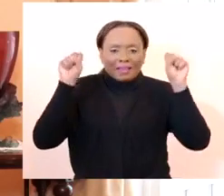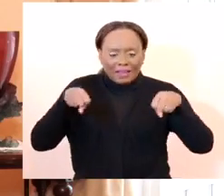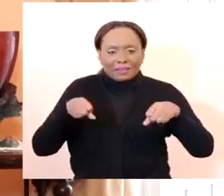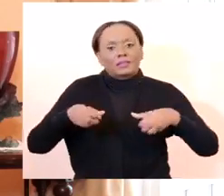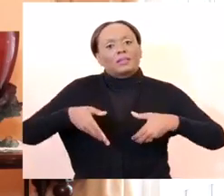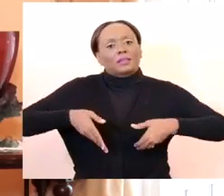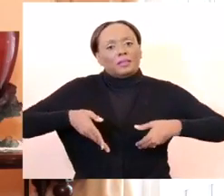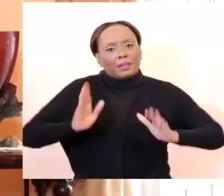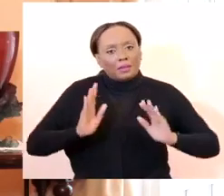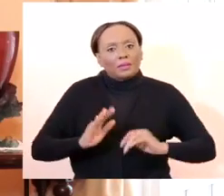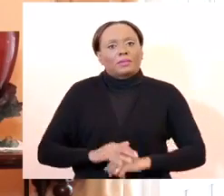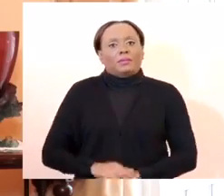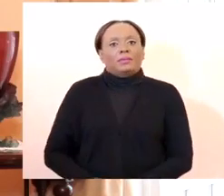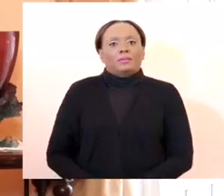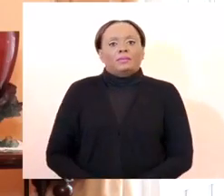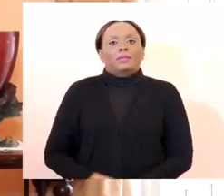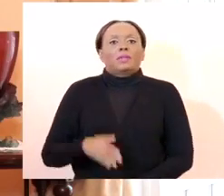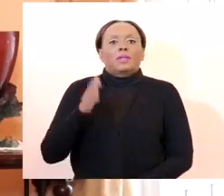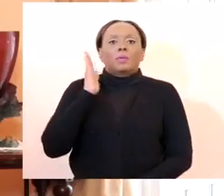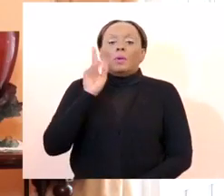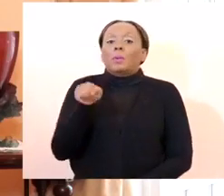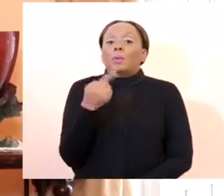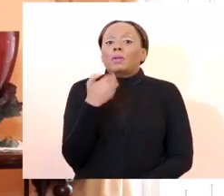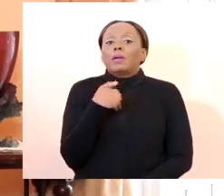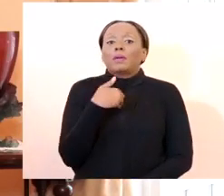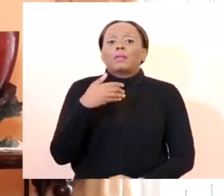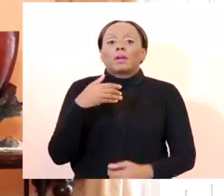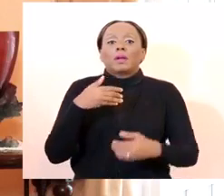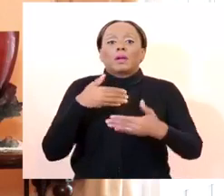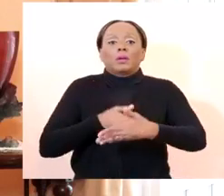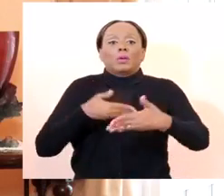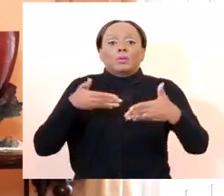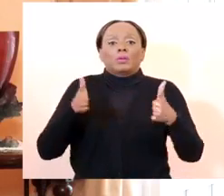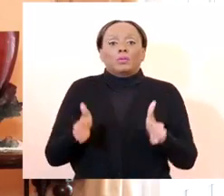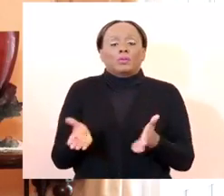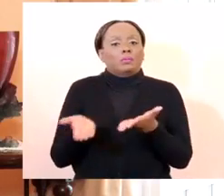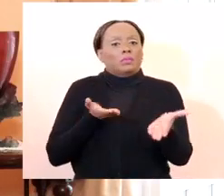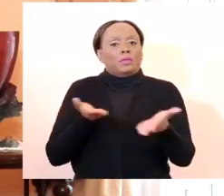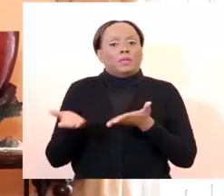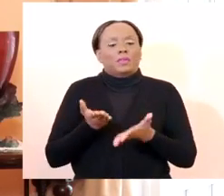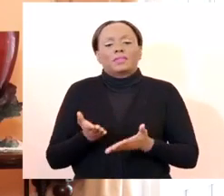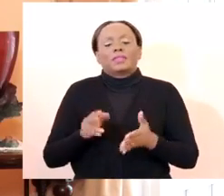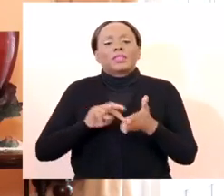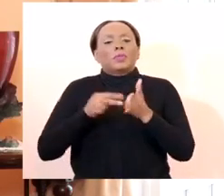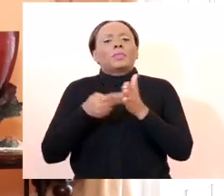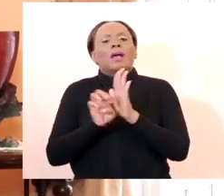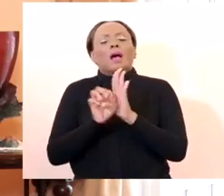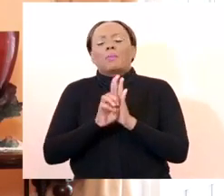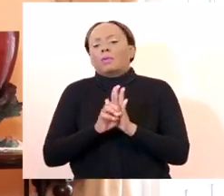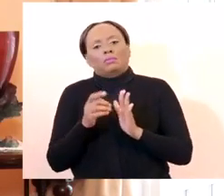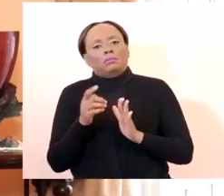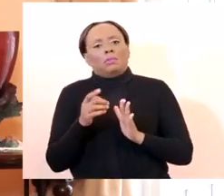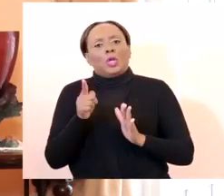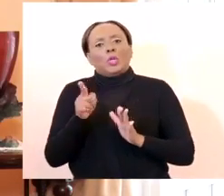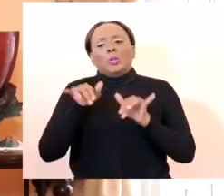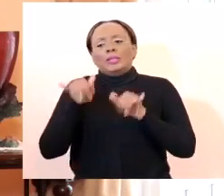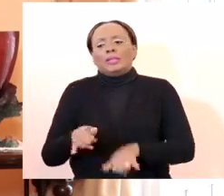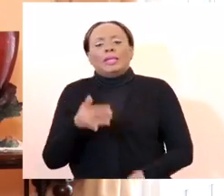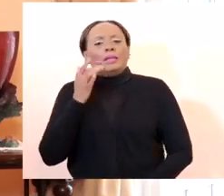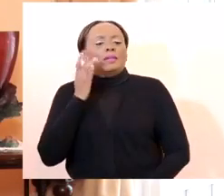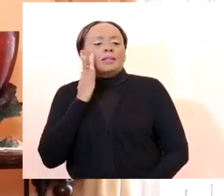purposes of room service only. So we'll have no restaurant dining, as people have asked if they could